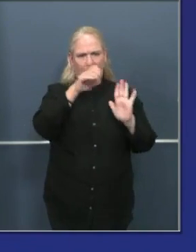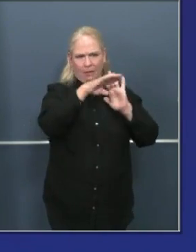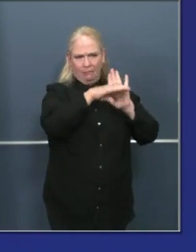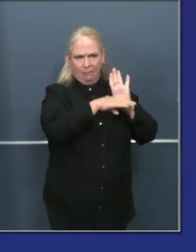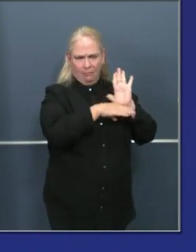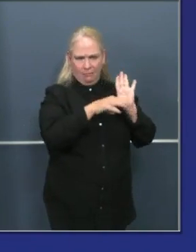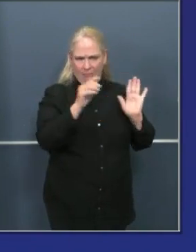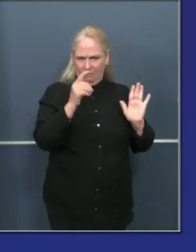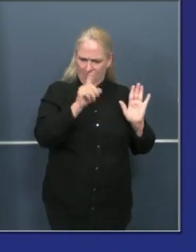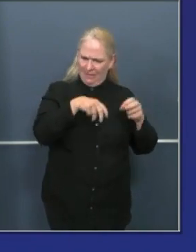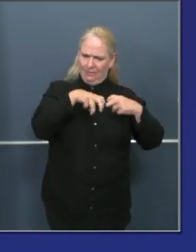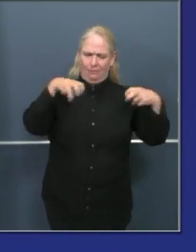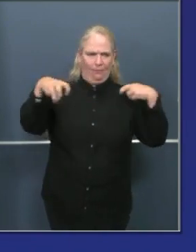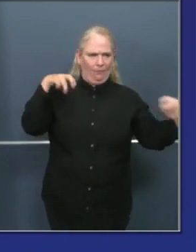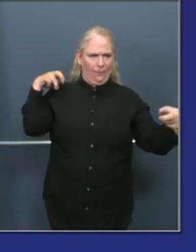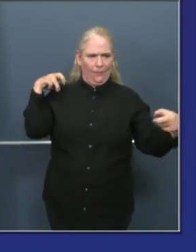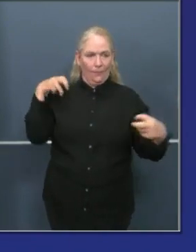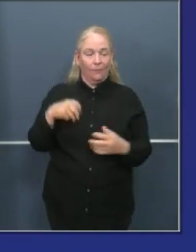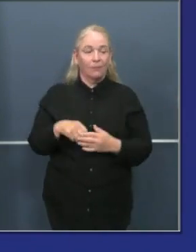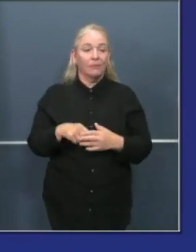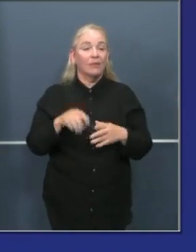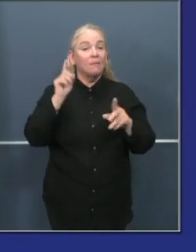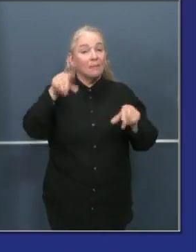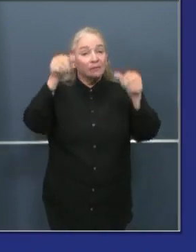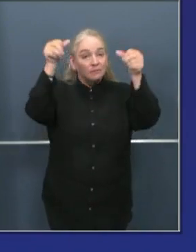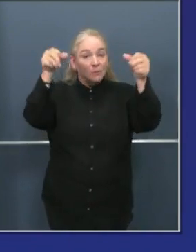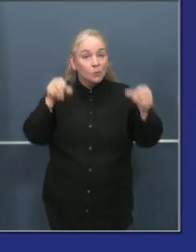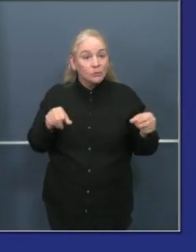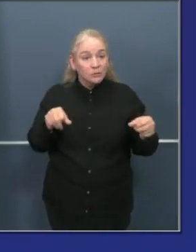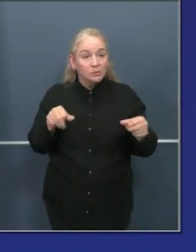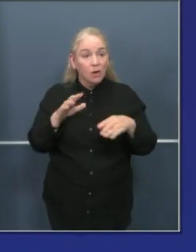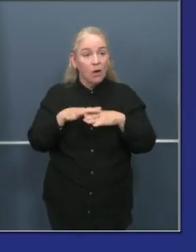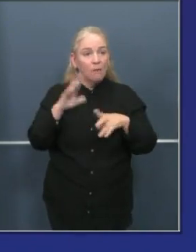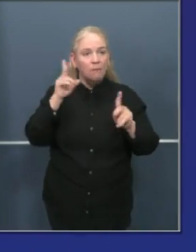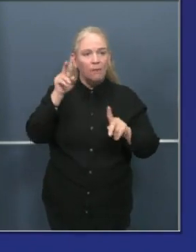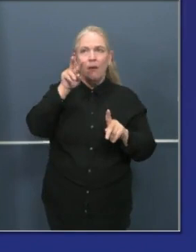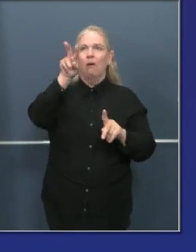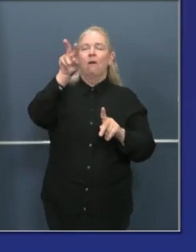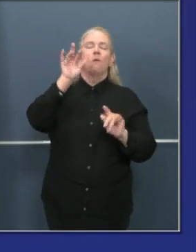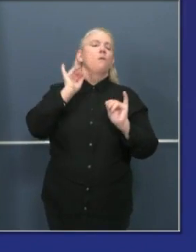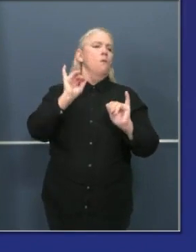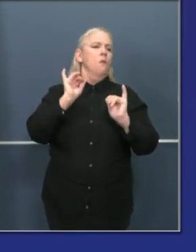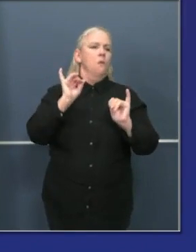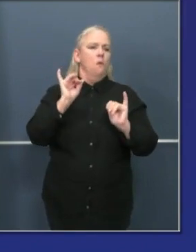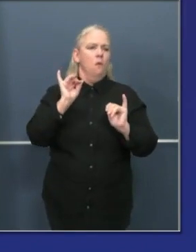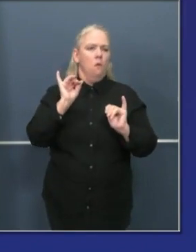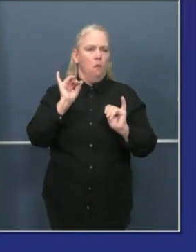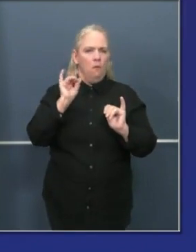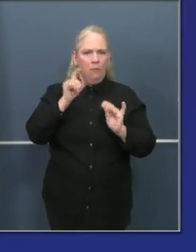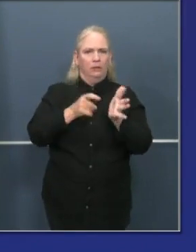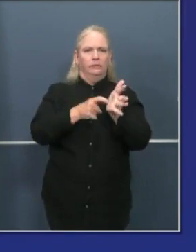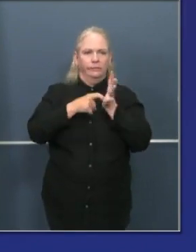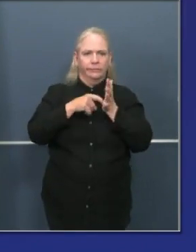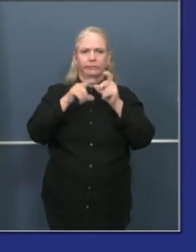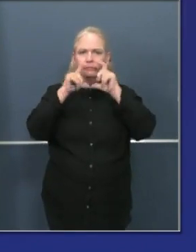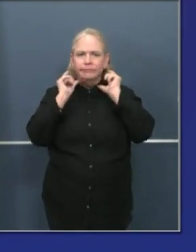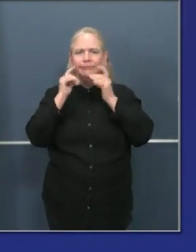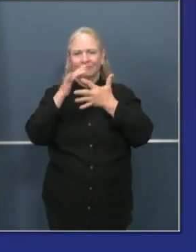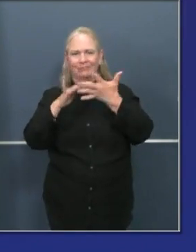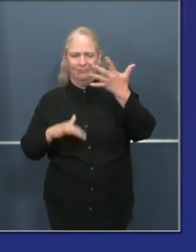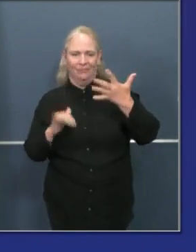that has been put up so it's visible and people have access to it? Physical distancing